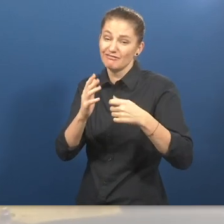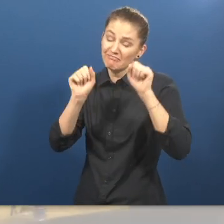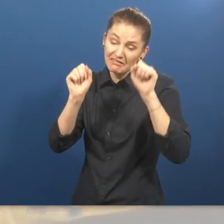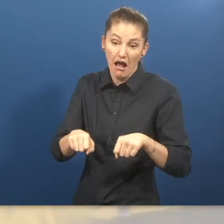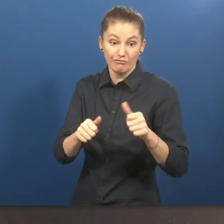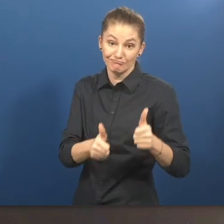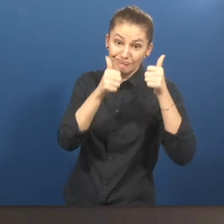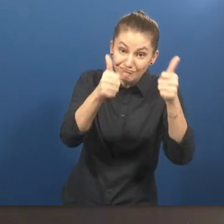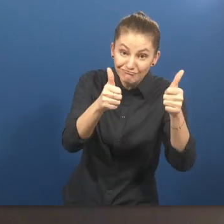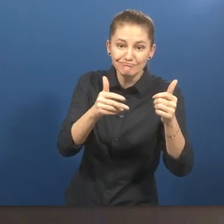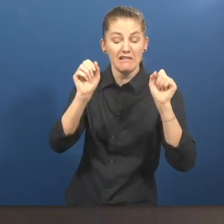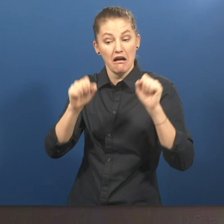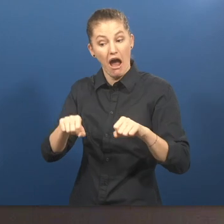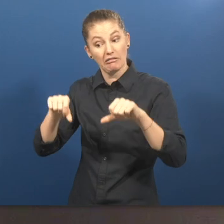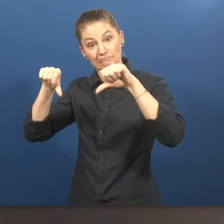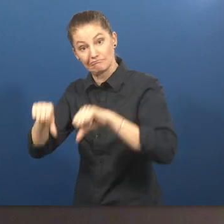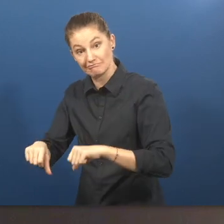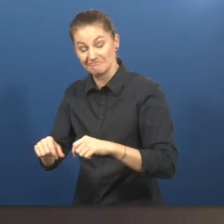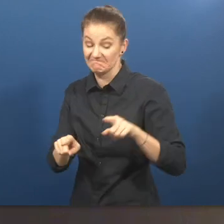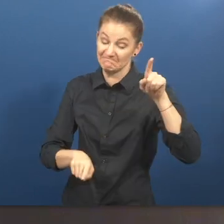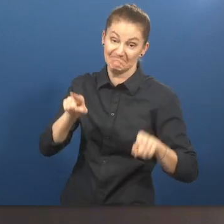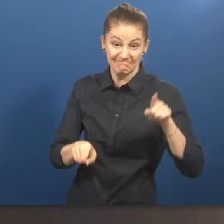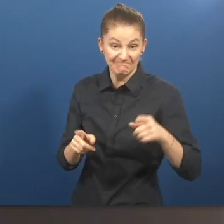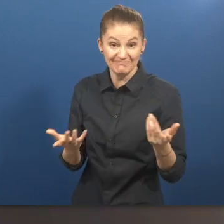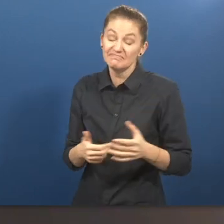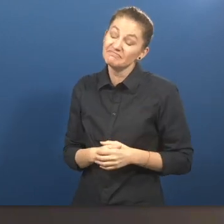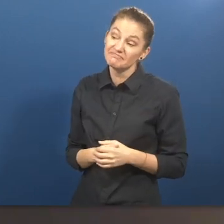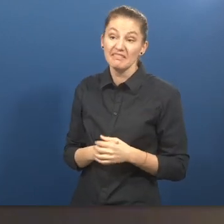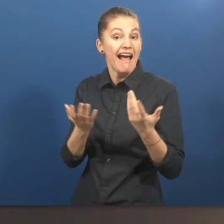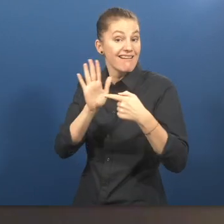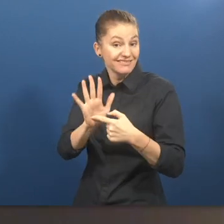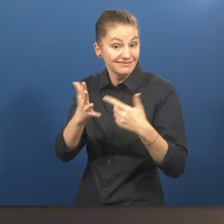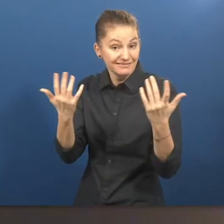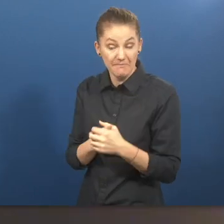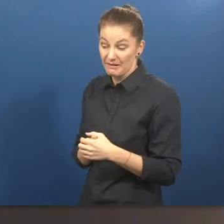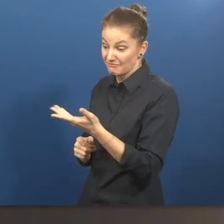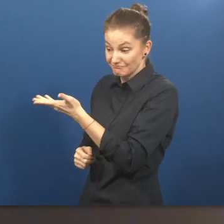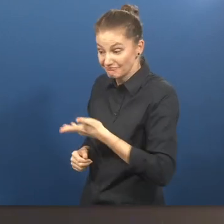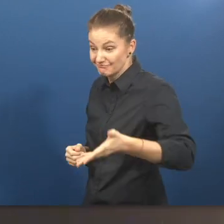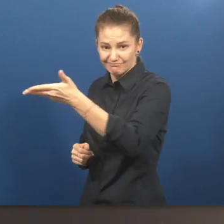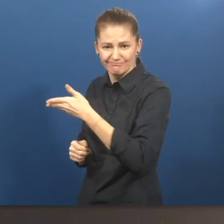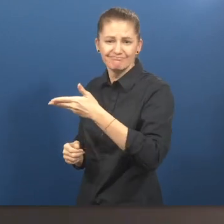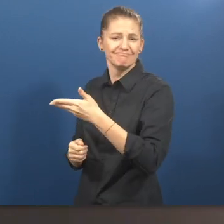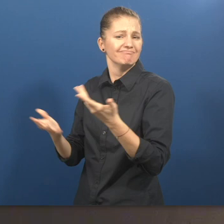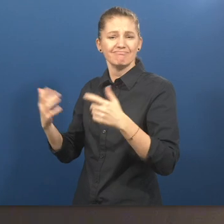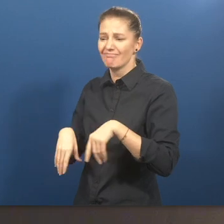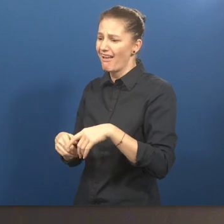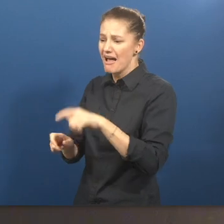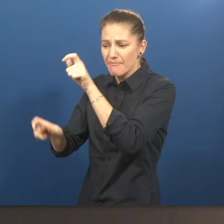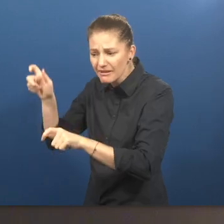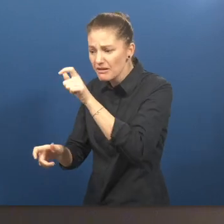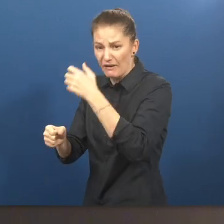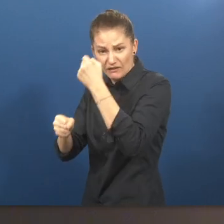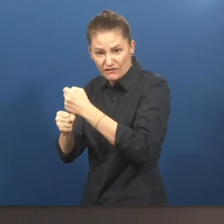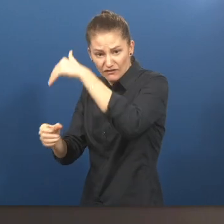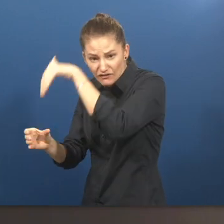The success and the failure of our model is directly dependent on the community. You know, whether it is the corporate that we are